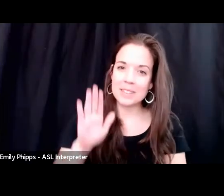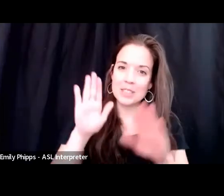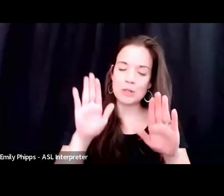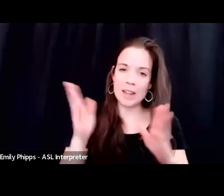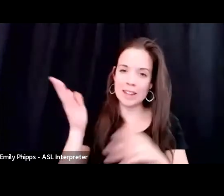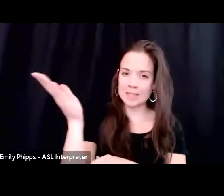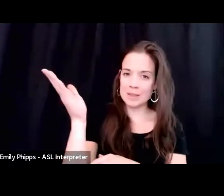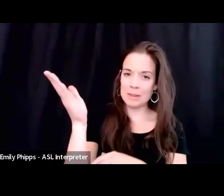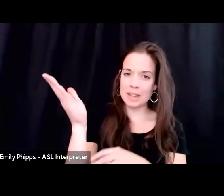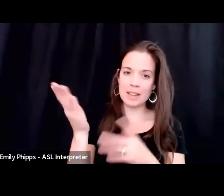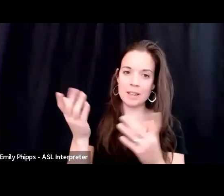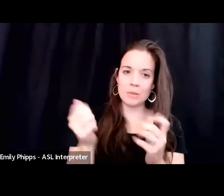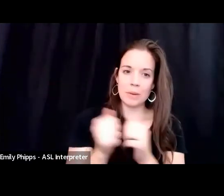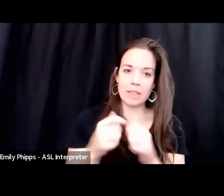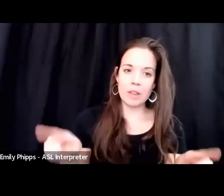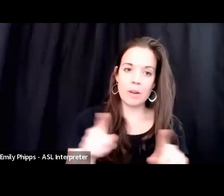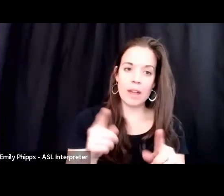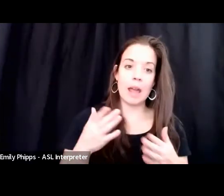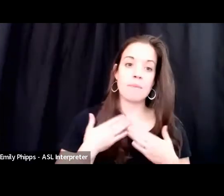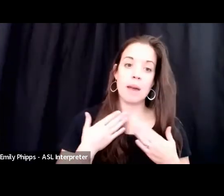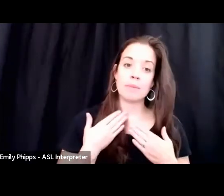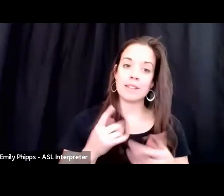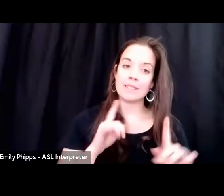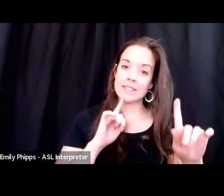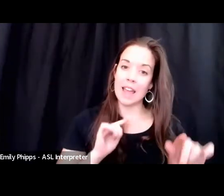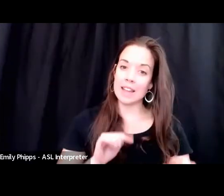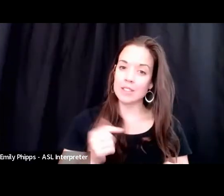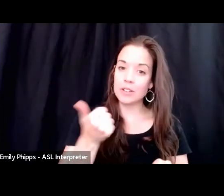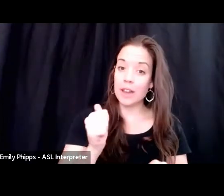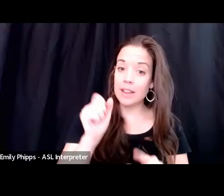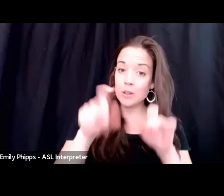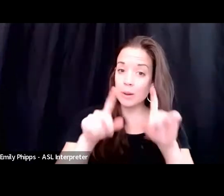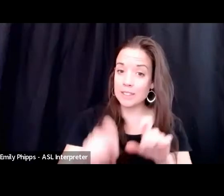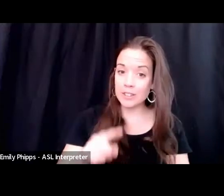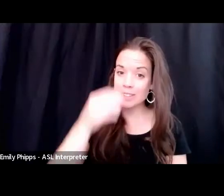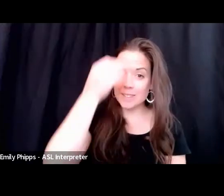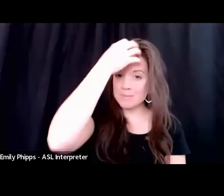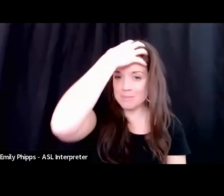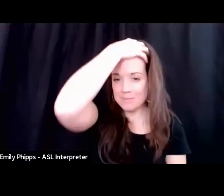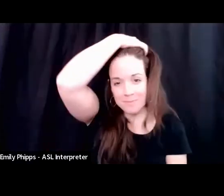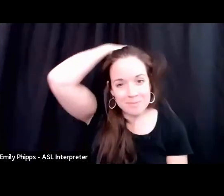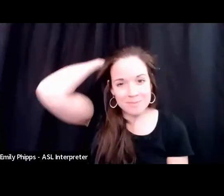you. And I'm happy to answer any questions that anybody has.